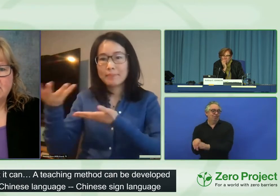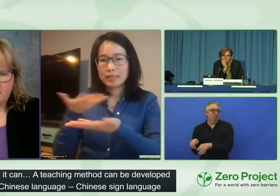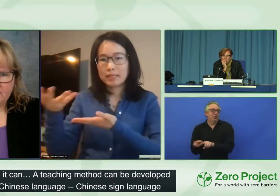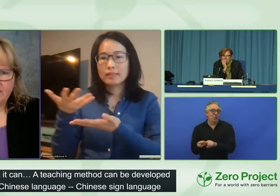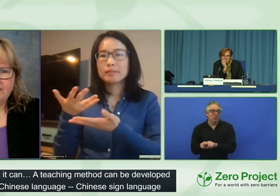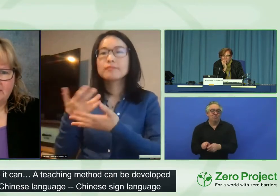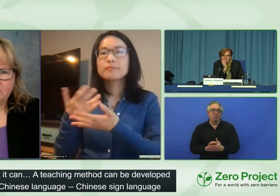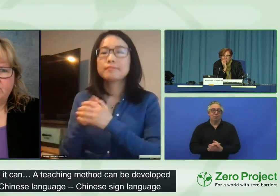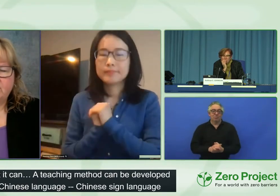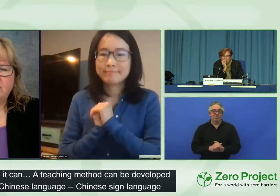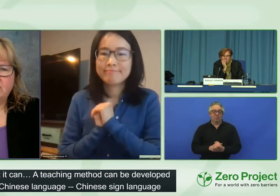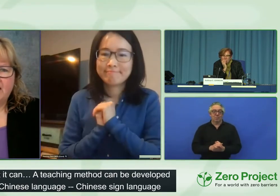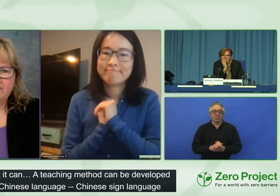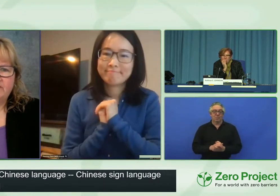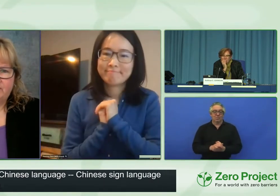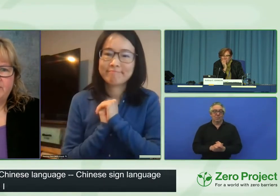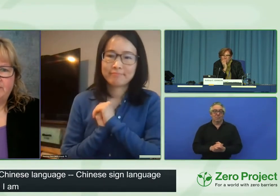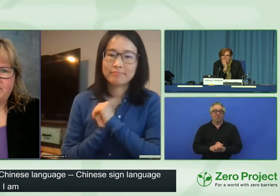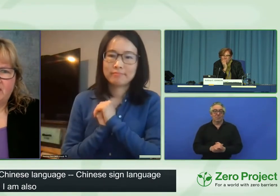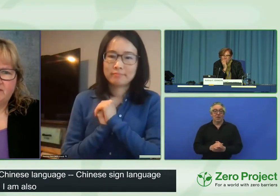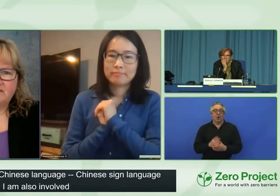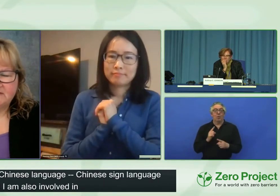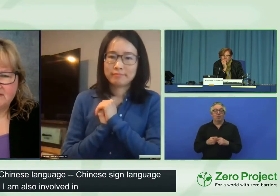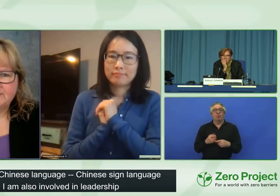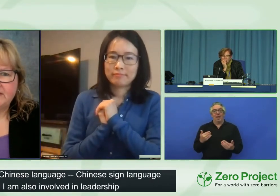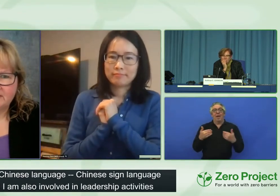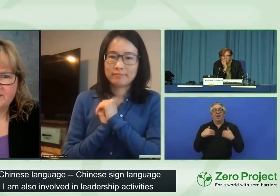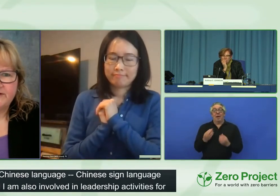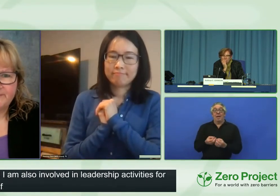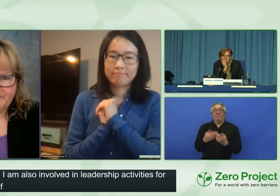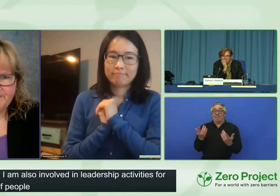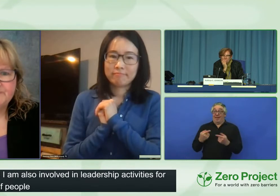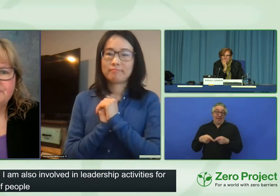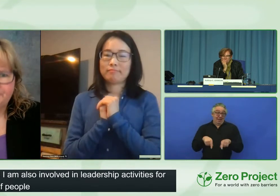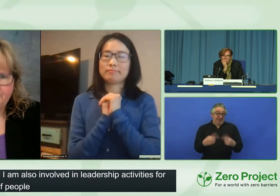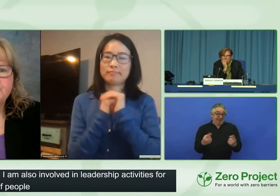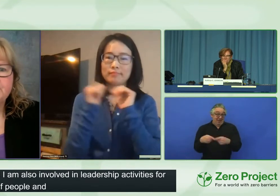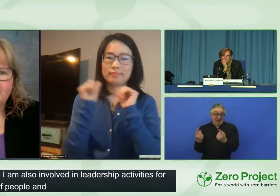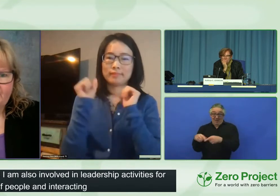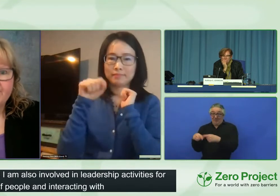And interacting with a lot of different people in the disability sphere.